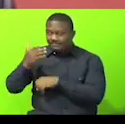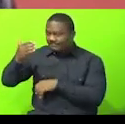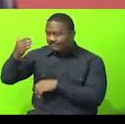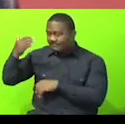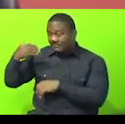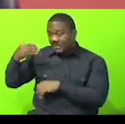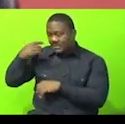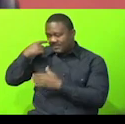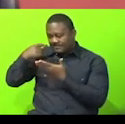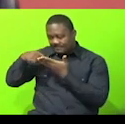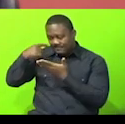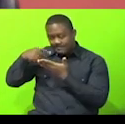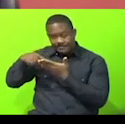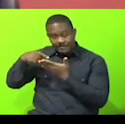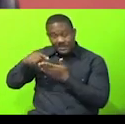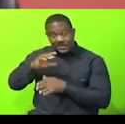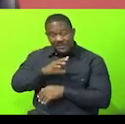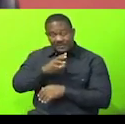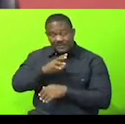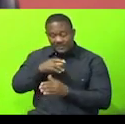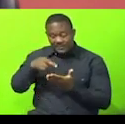Proceedings and Official Reports.